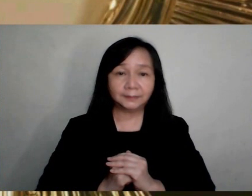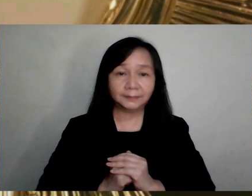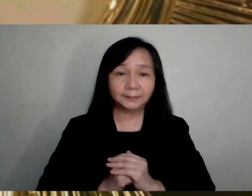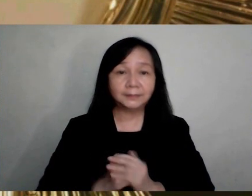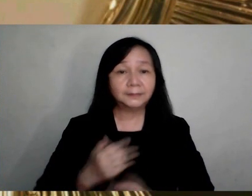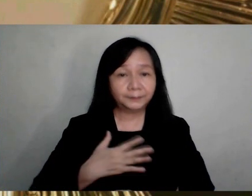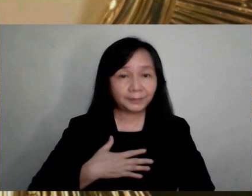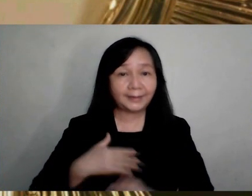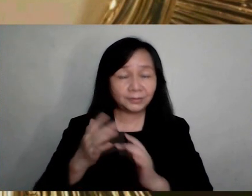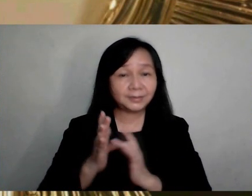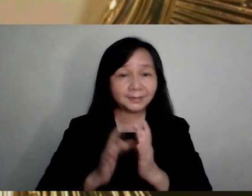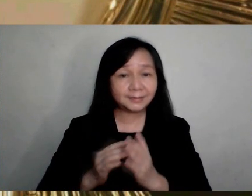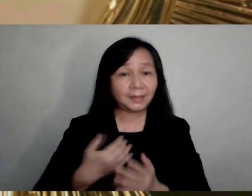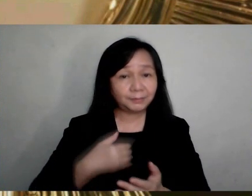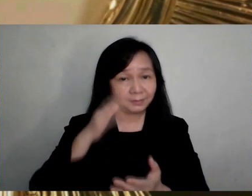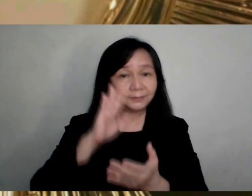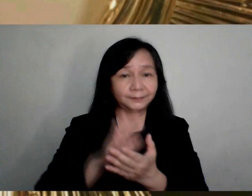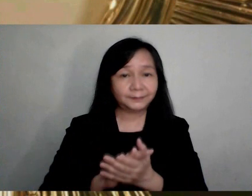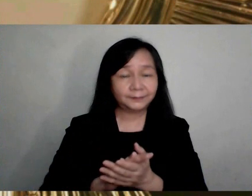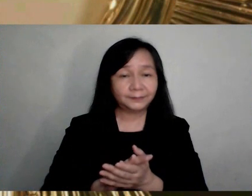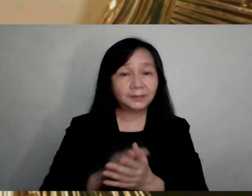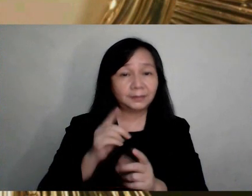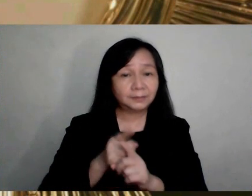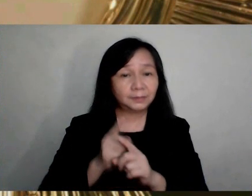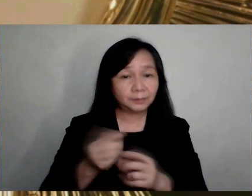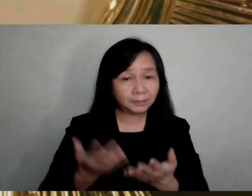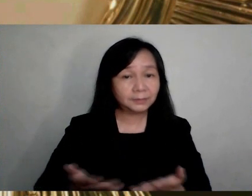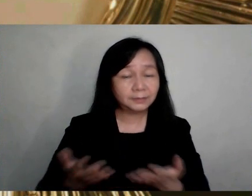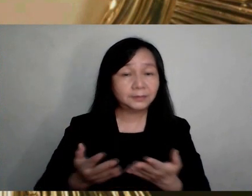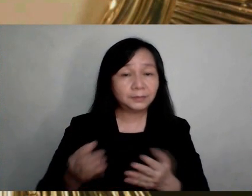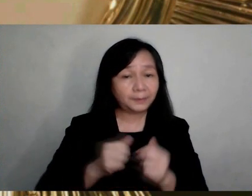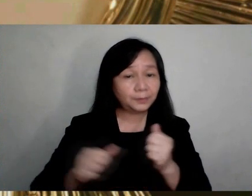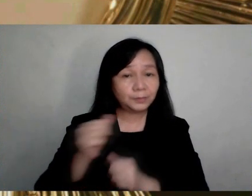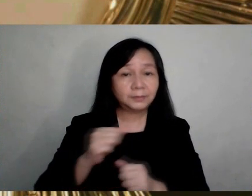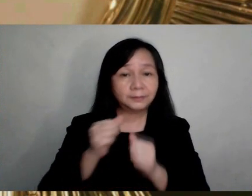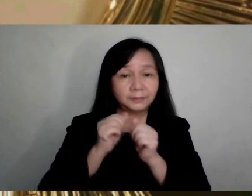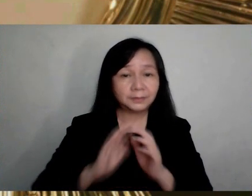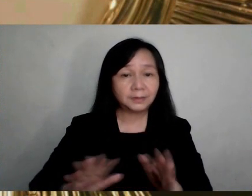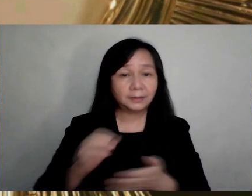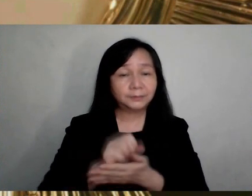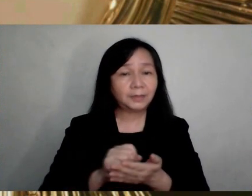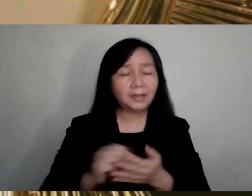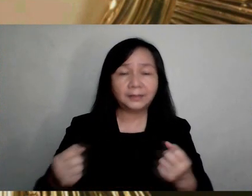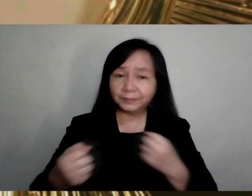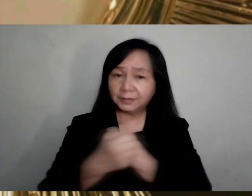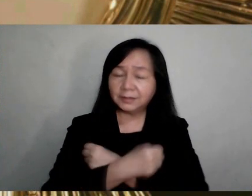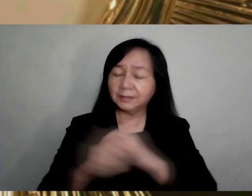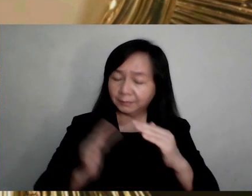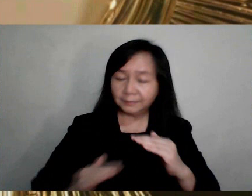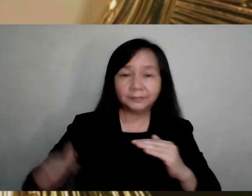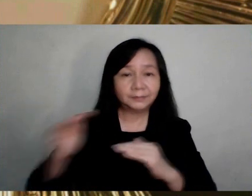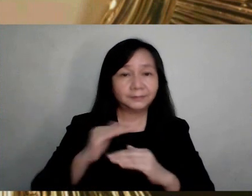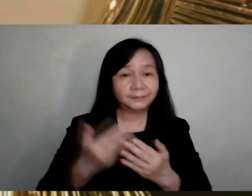My Jesus, I believe that thou art present in the blessed sacrament I love thee above all things